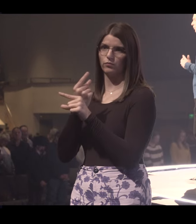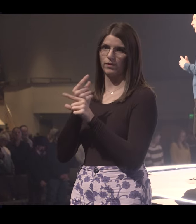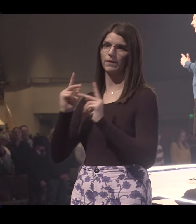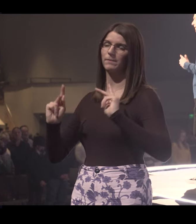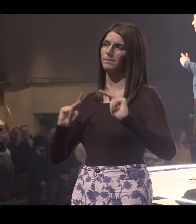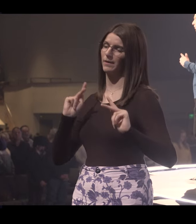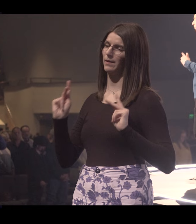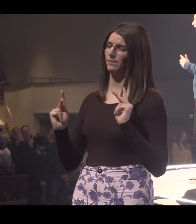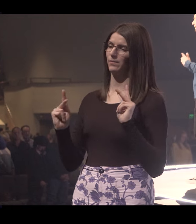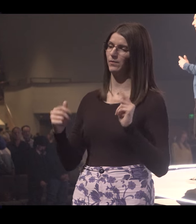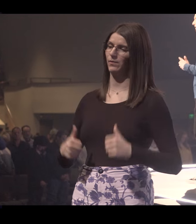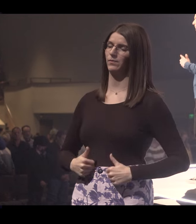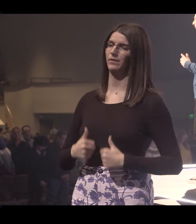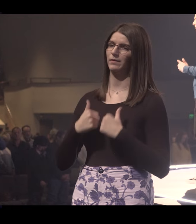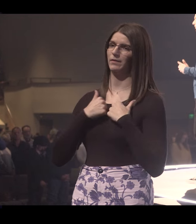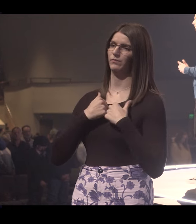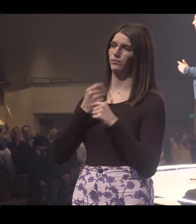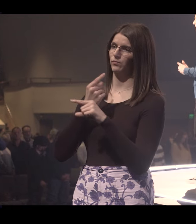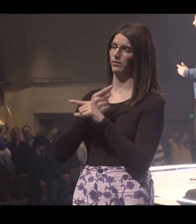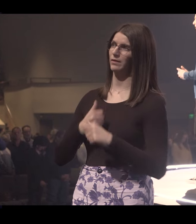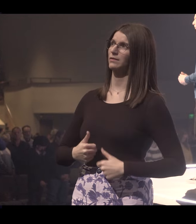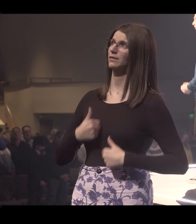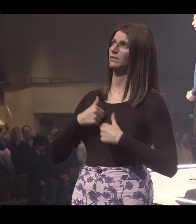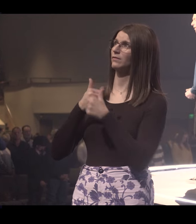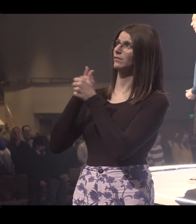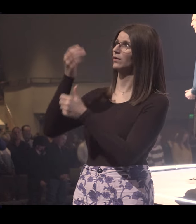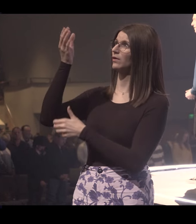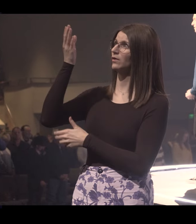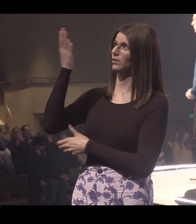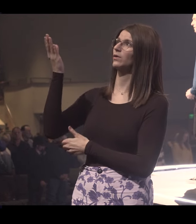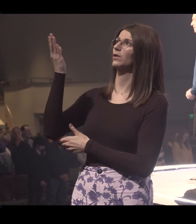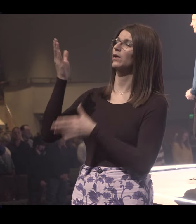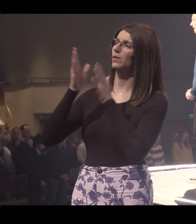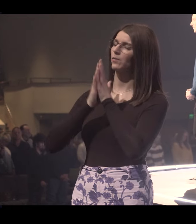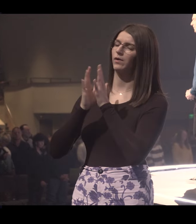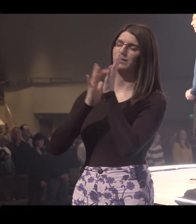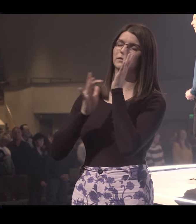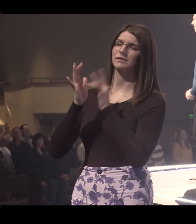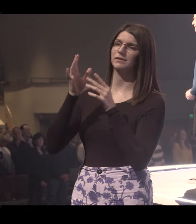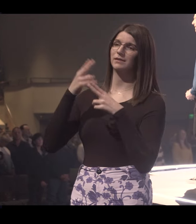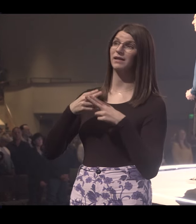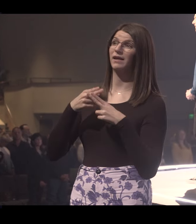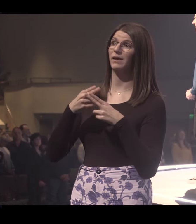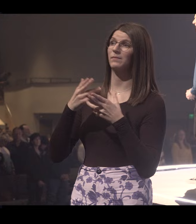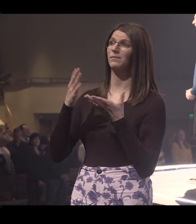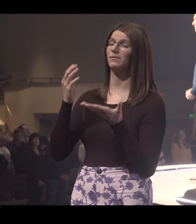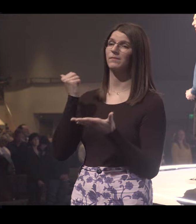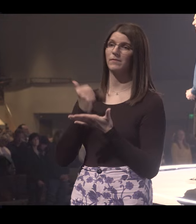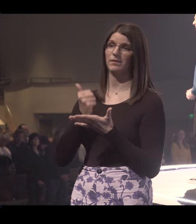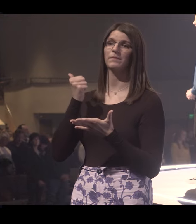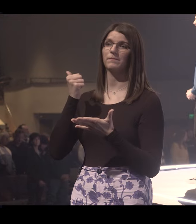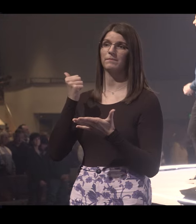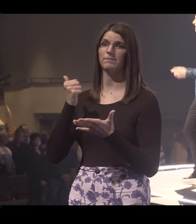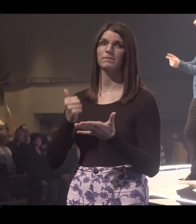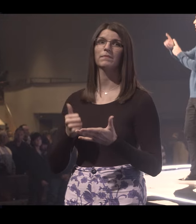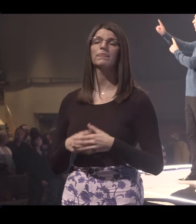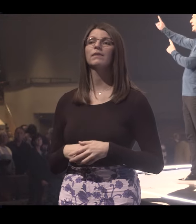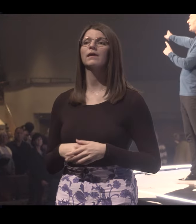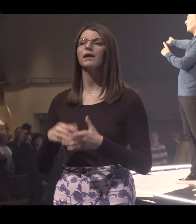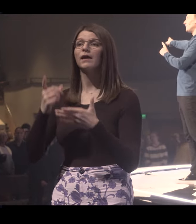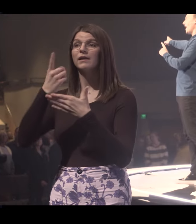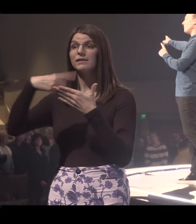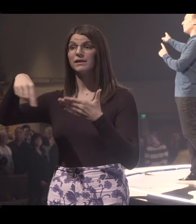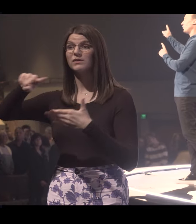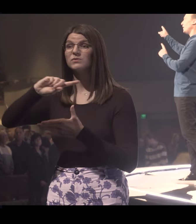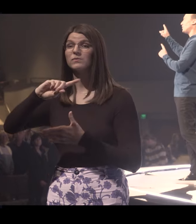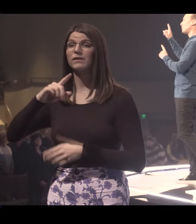right people so we can live the right life for you. And we pray all this in Jesus' name and we all said amen, amen.